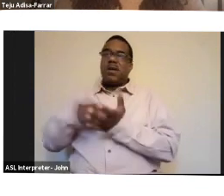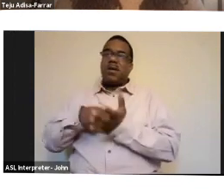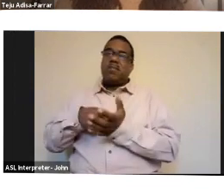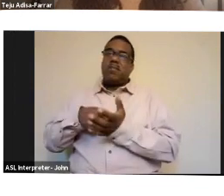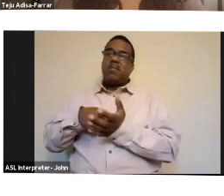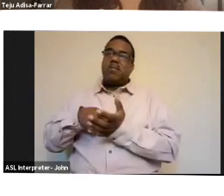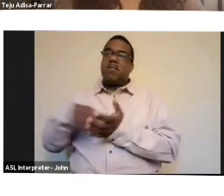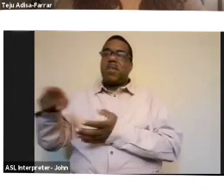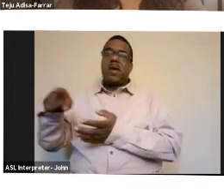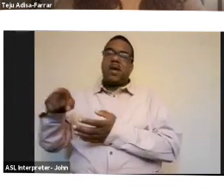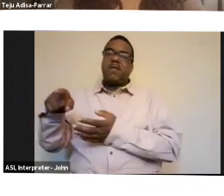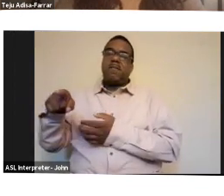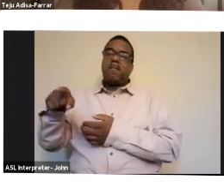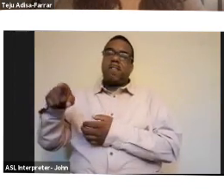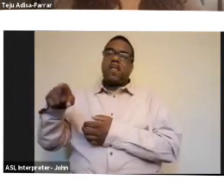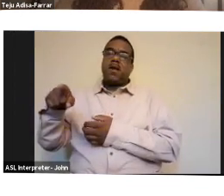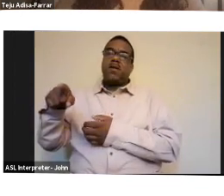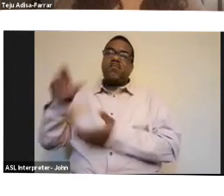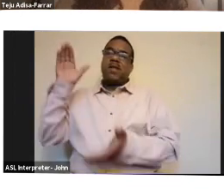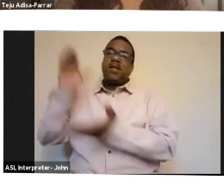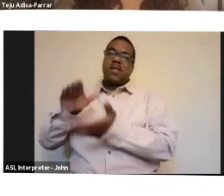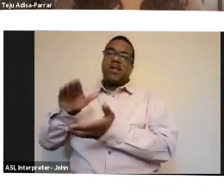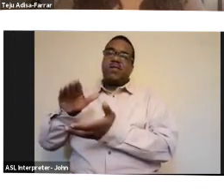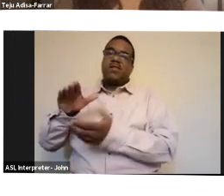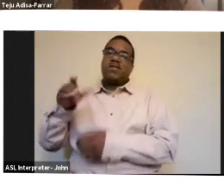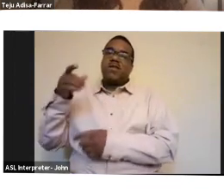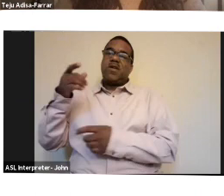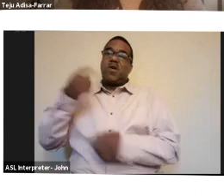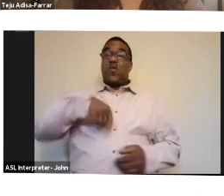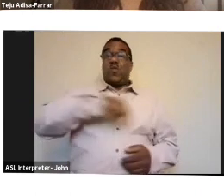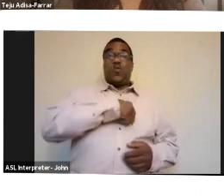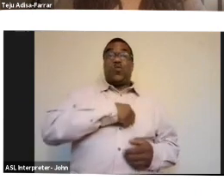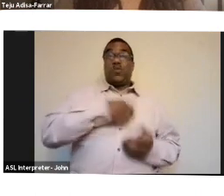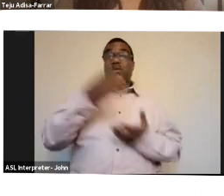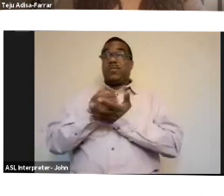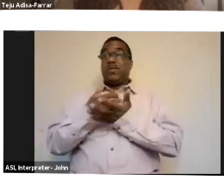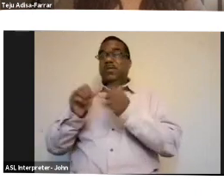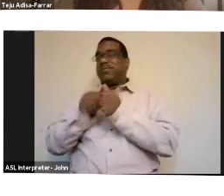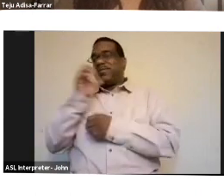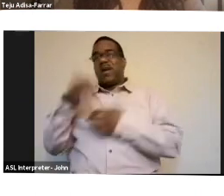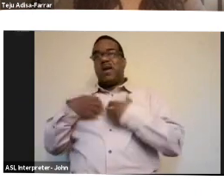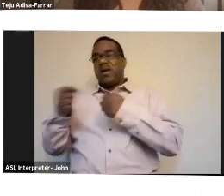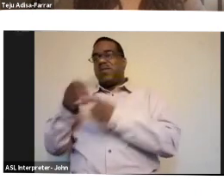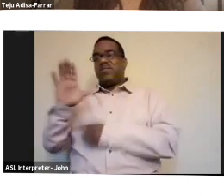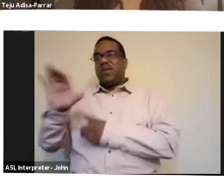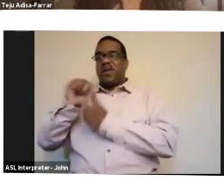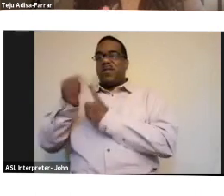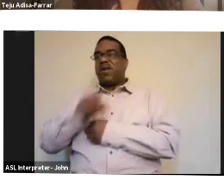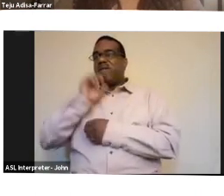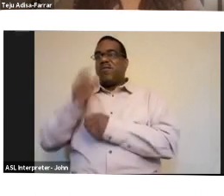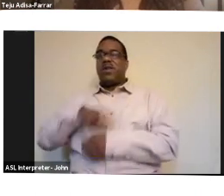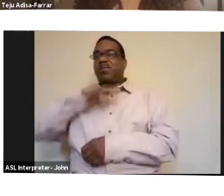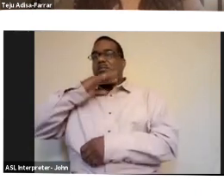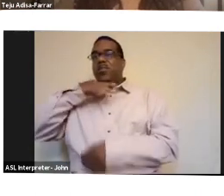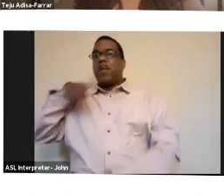even a quarter of what we pay for the product and whose livelihoods are not healthy and whose environments are polluted. So